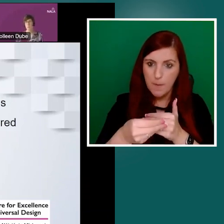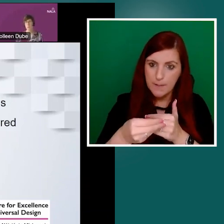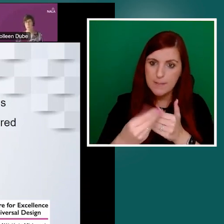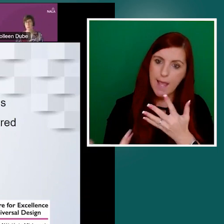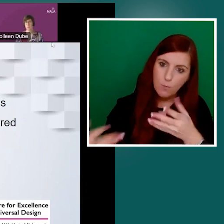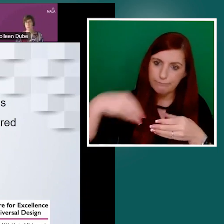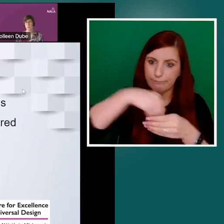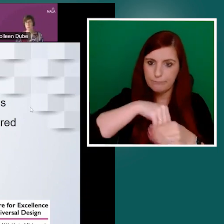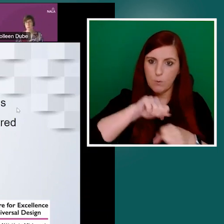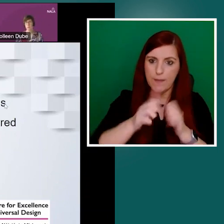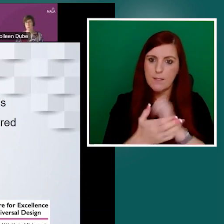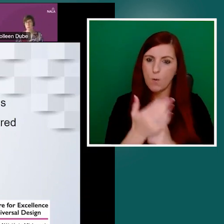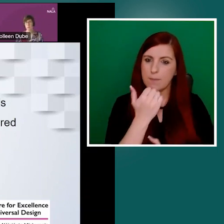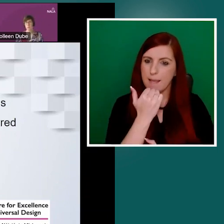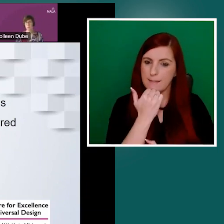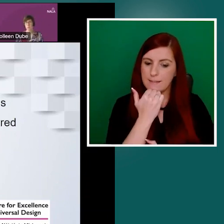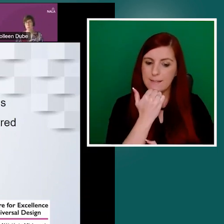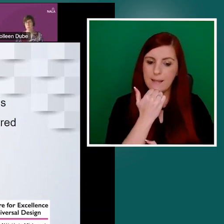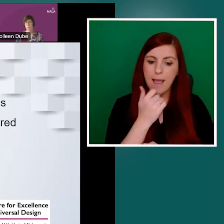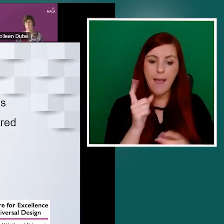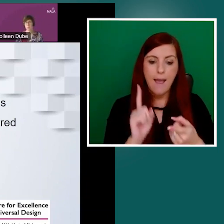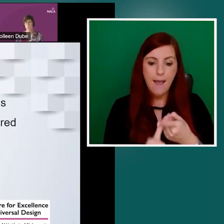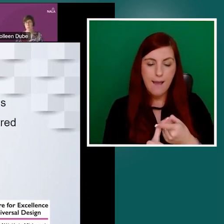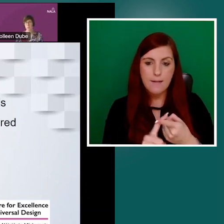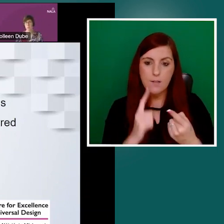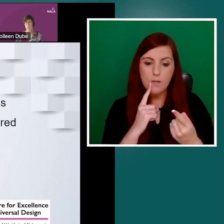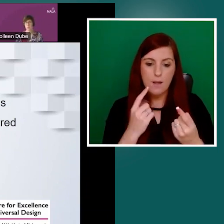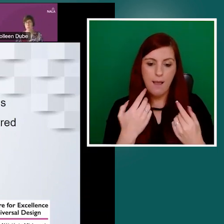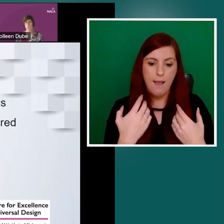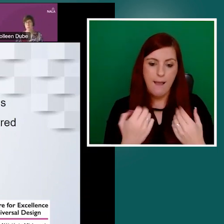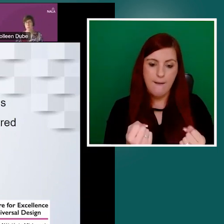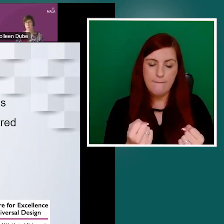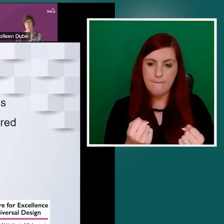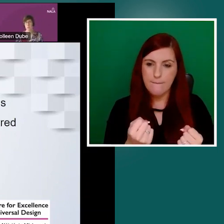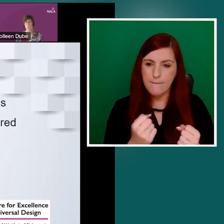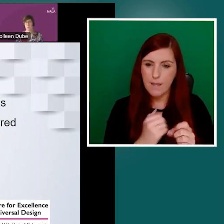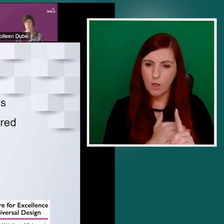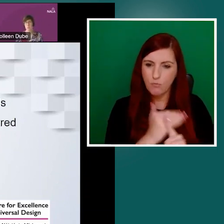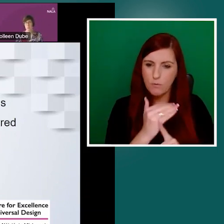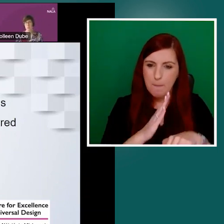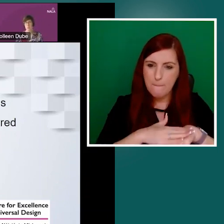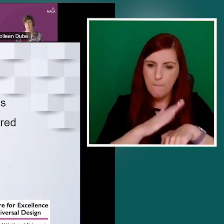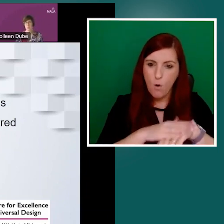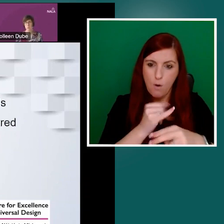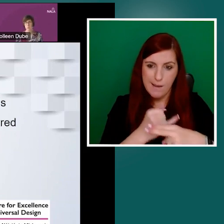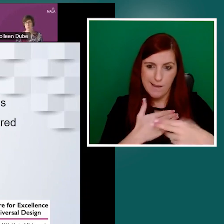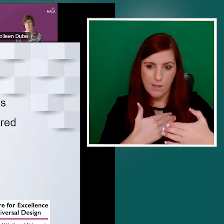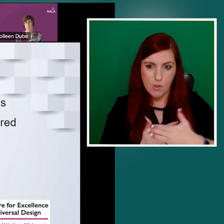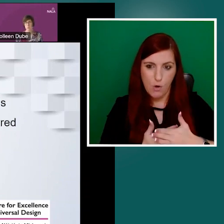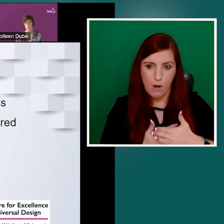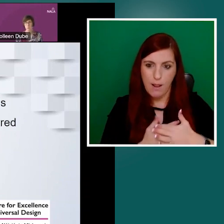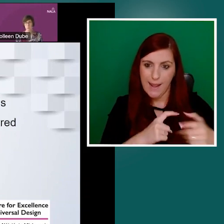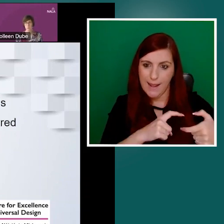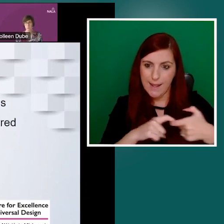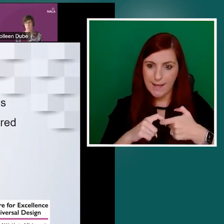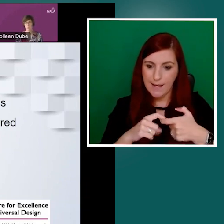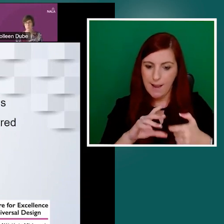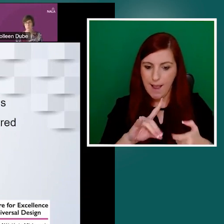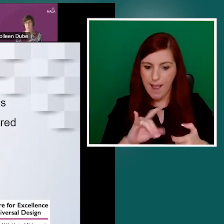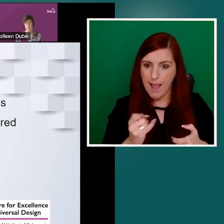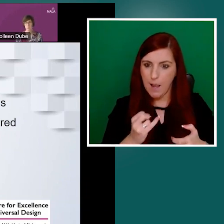increased the number of internal hyperlinks within the toolkit, as well as